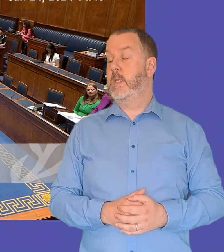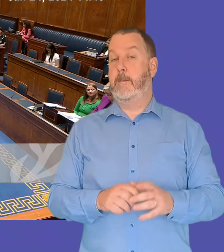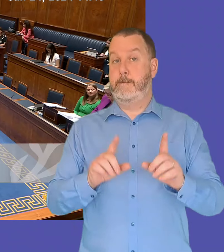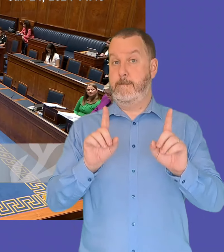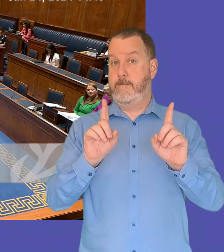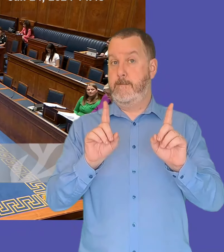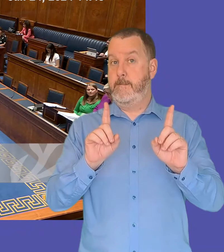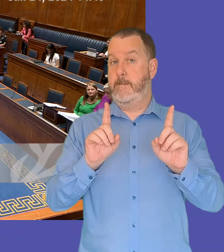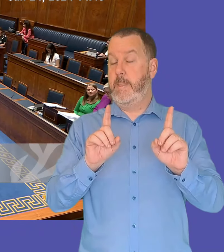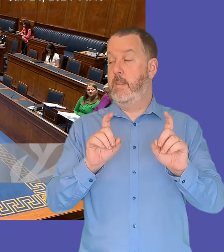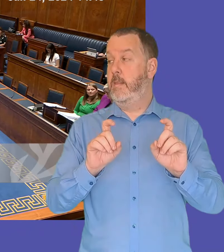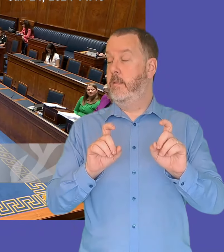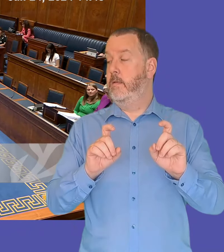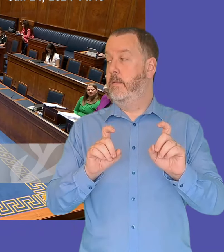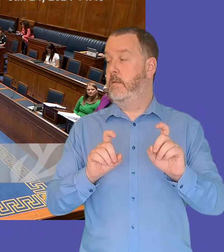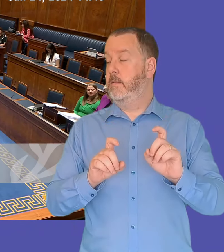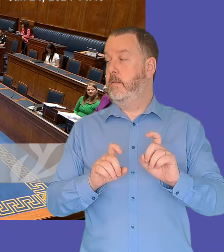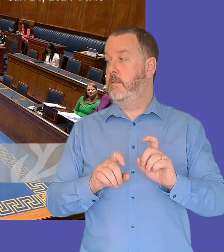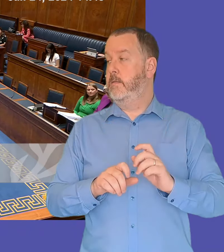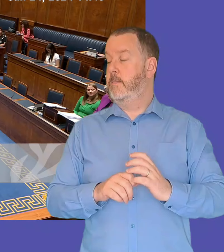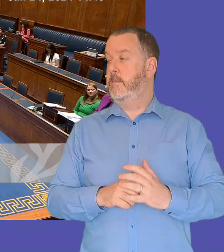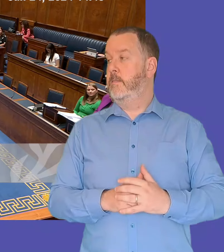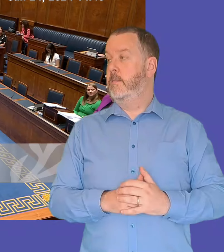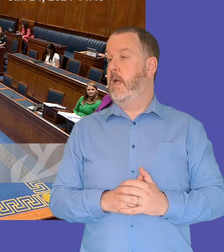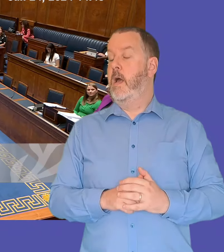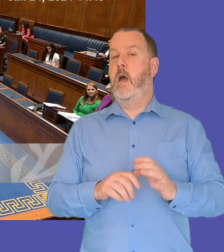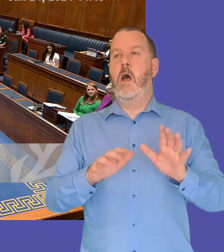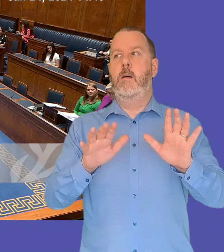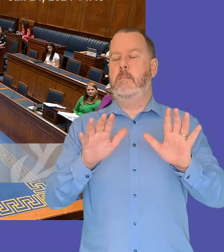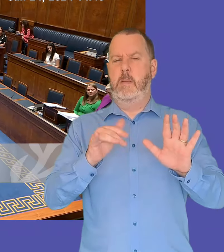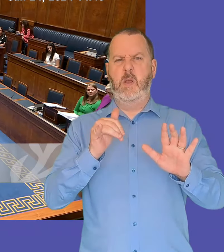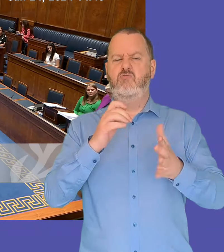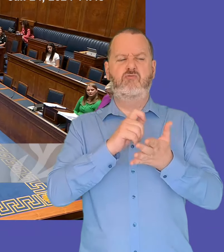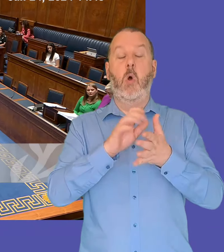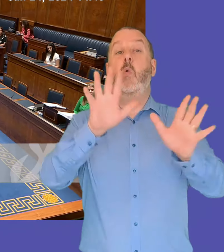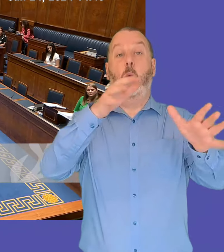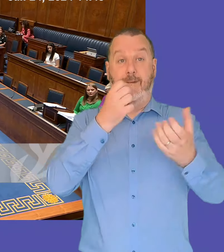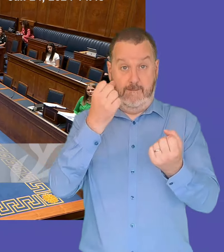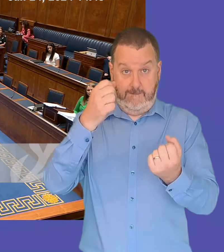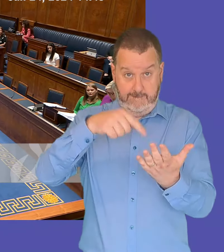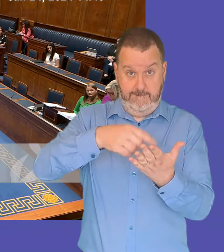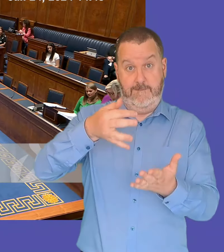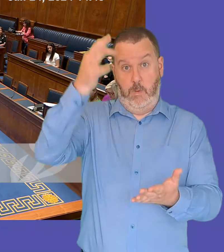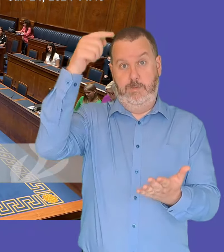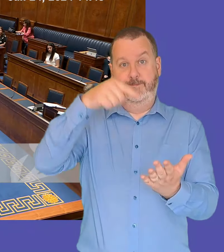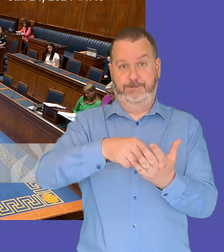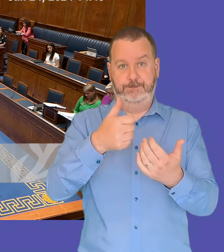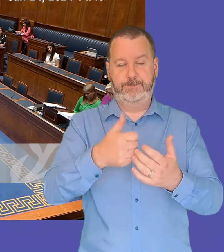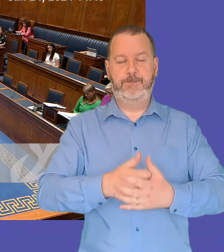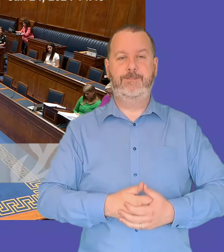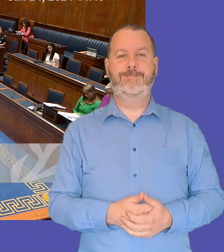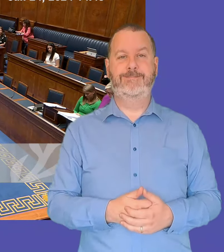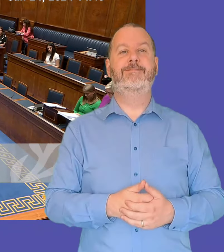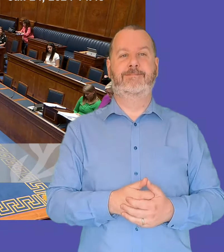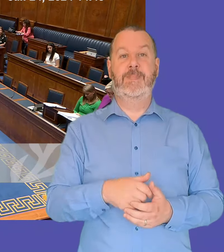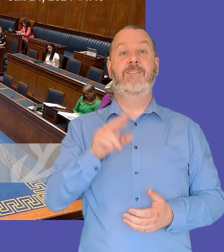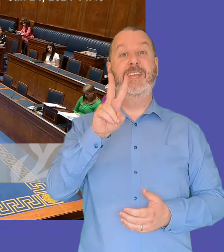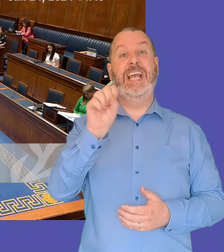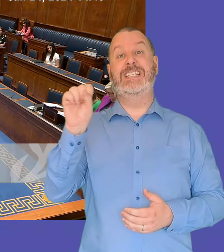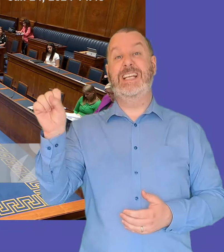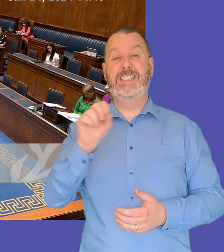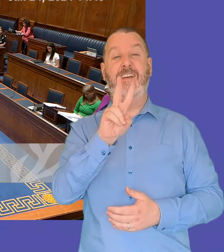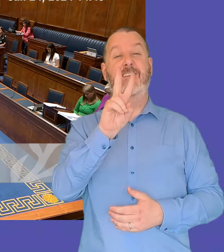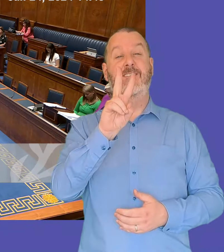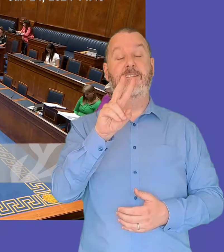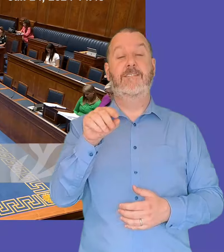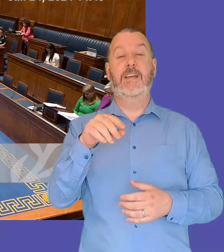perhaps i'll write oh no hold on i have it i have it um so the victim the vss